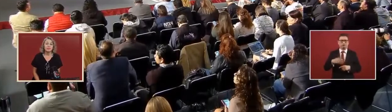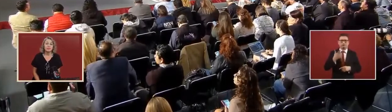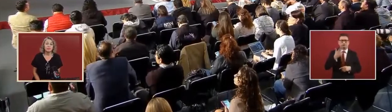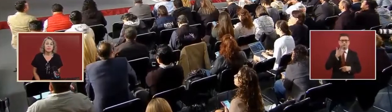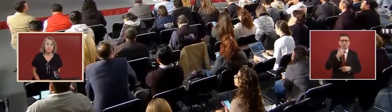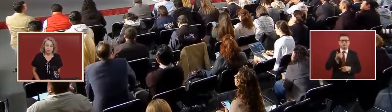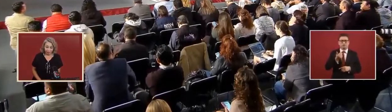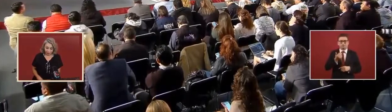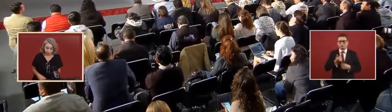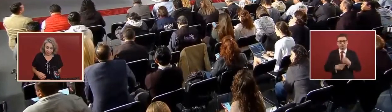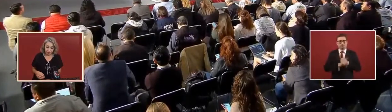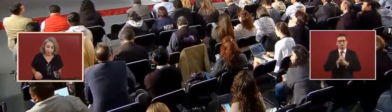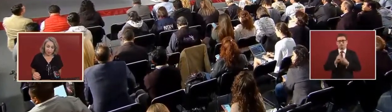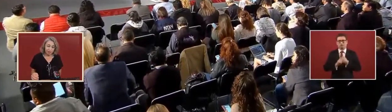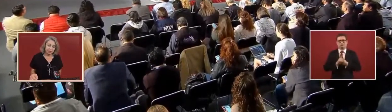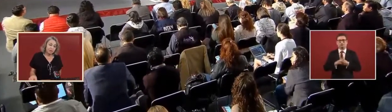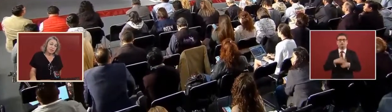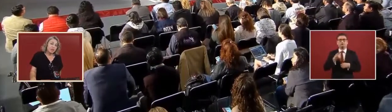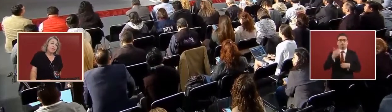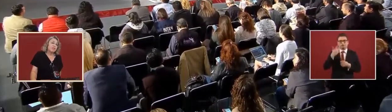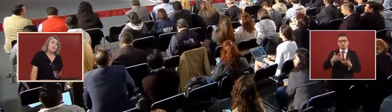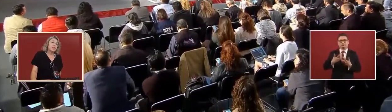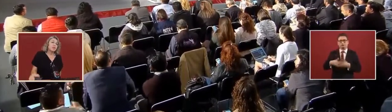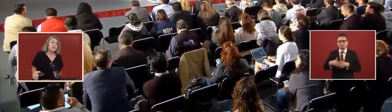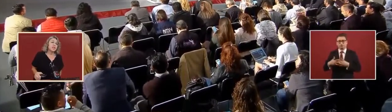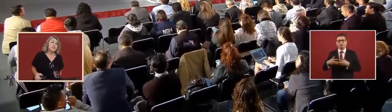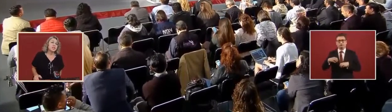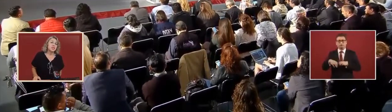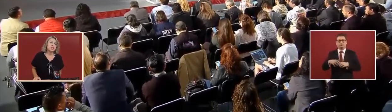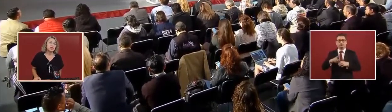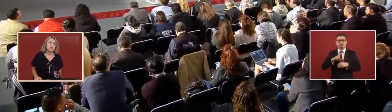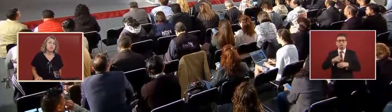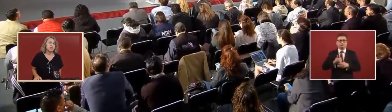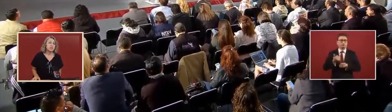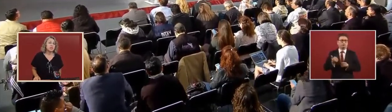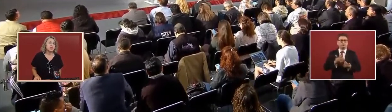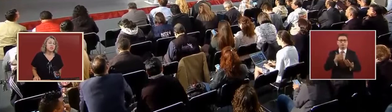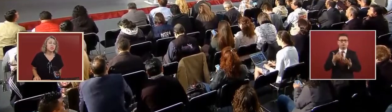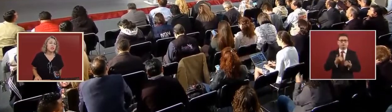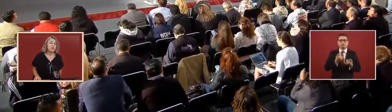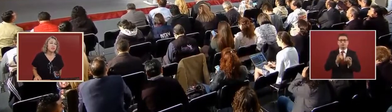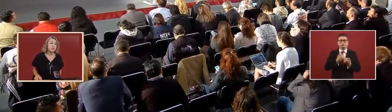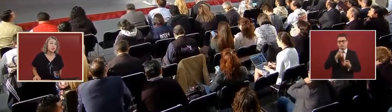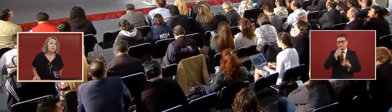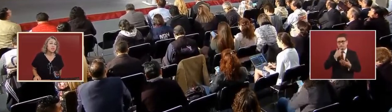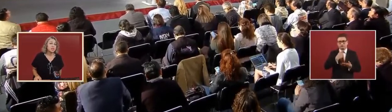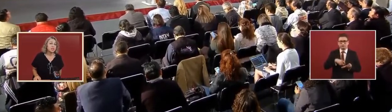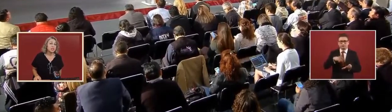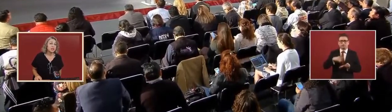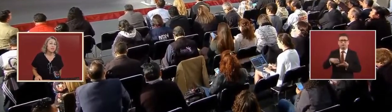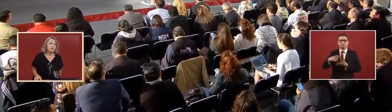for the production and distribution and the purchase of medication